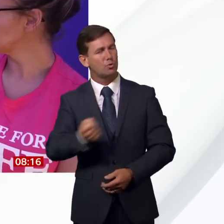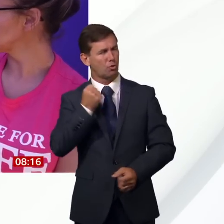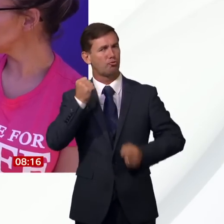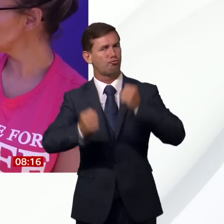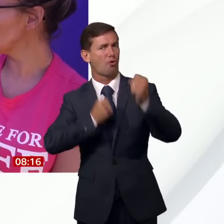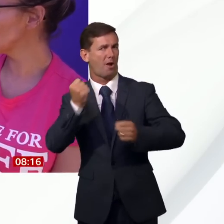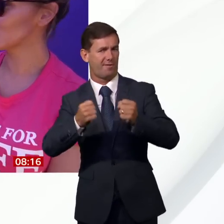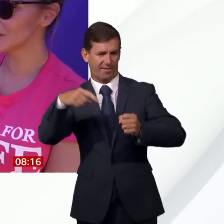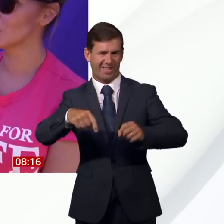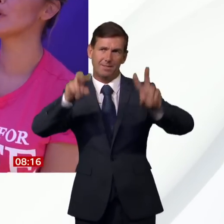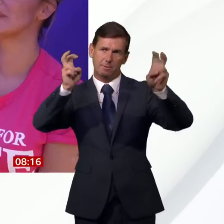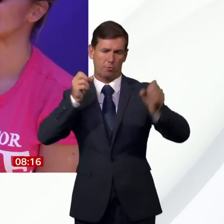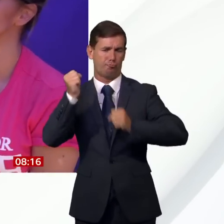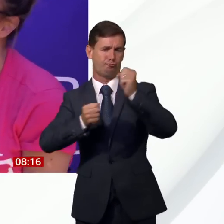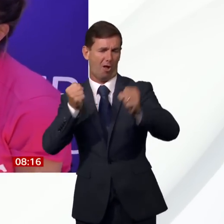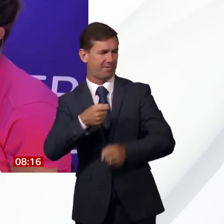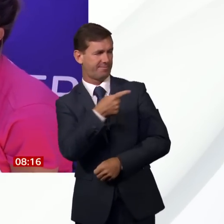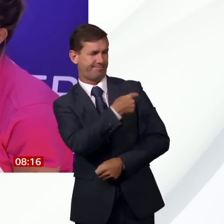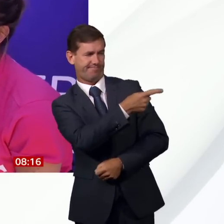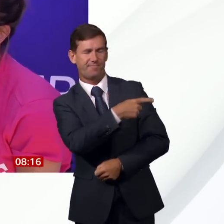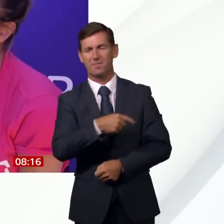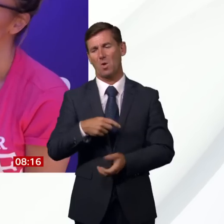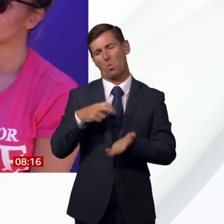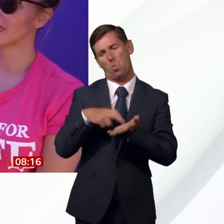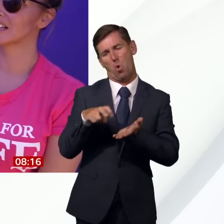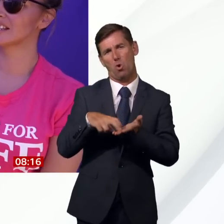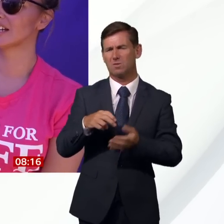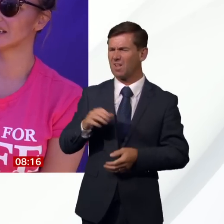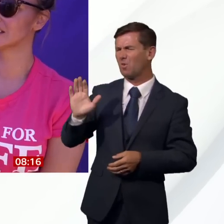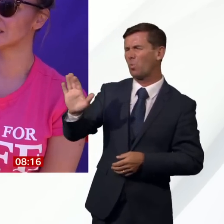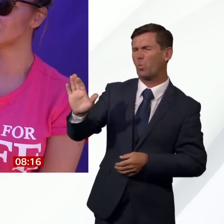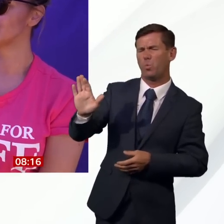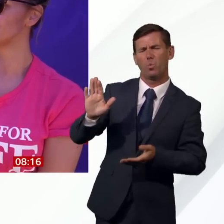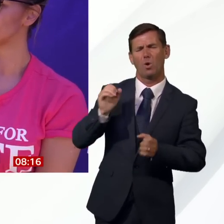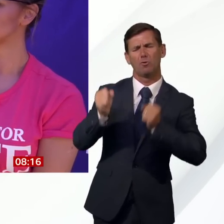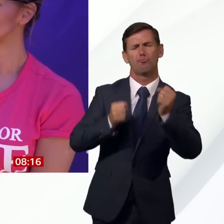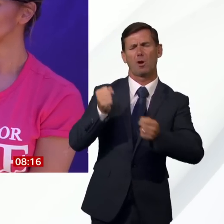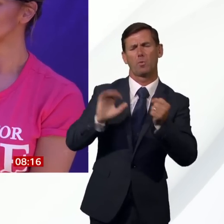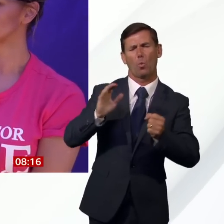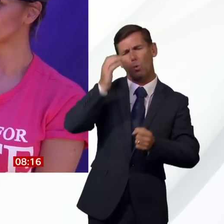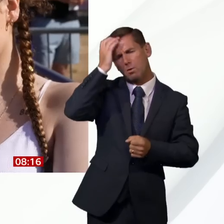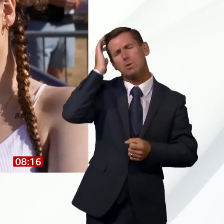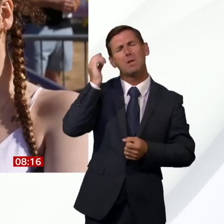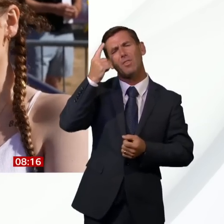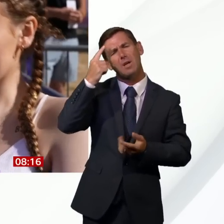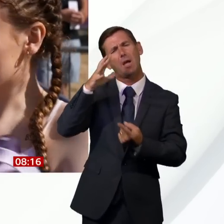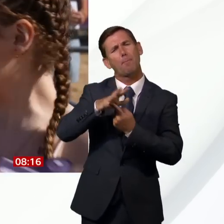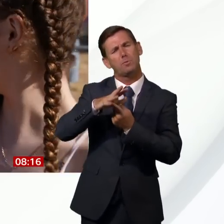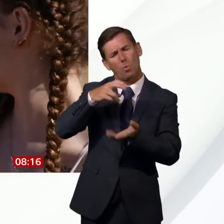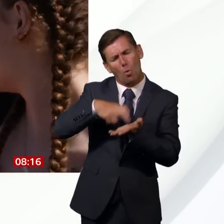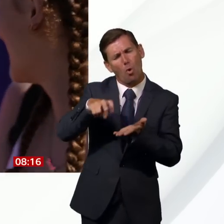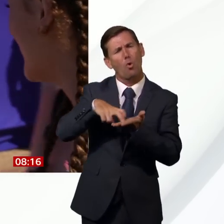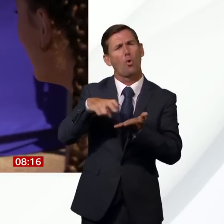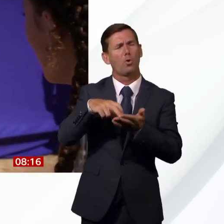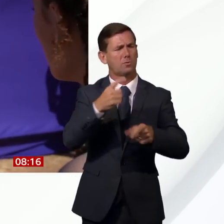them all. No, we want to make it to the end, basically. That's sad. But also, like, take it in and converse with